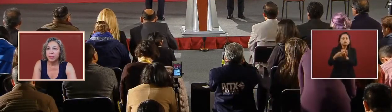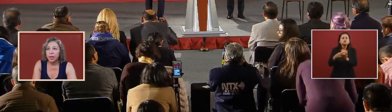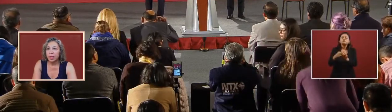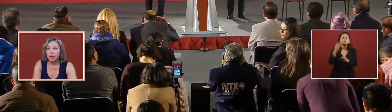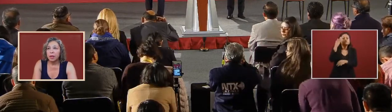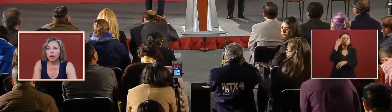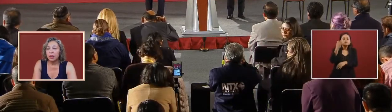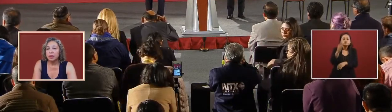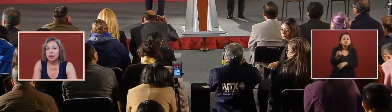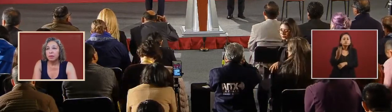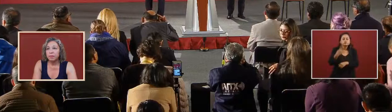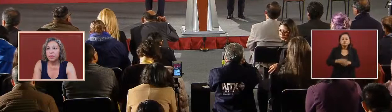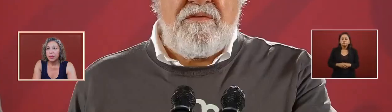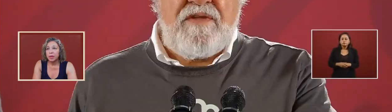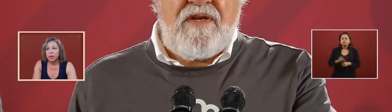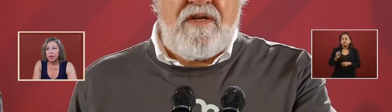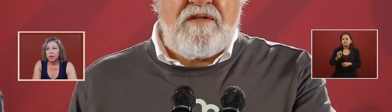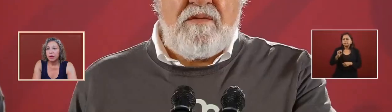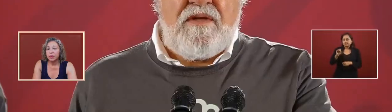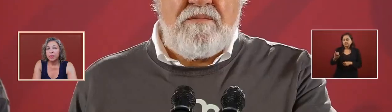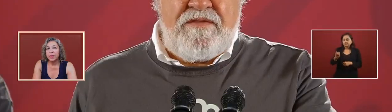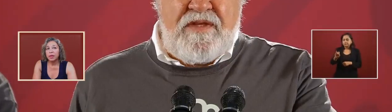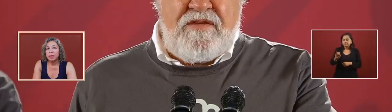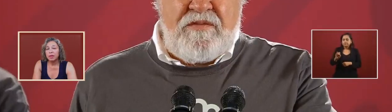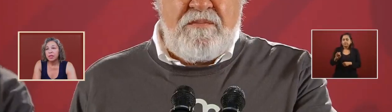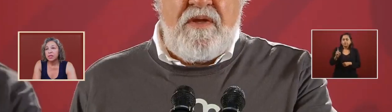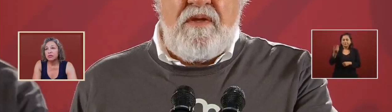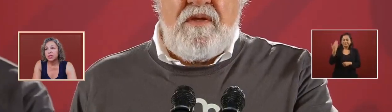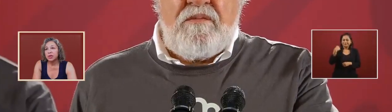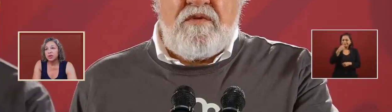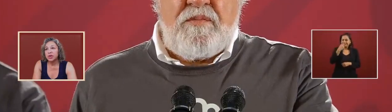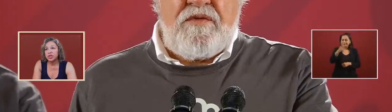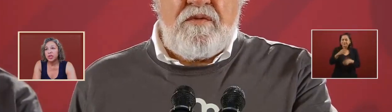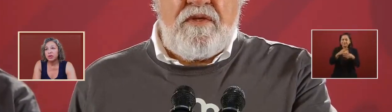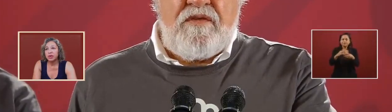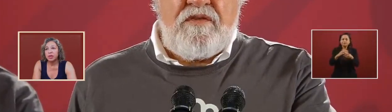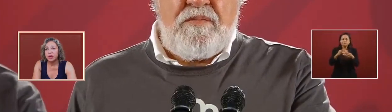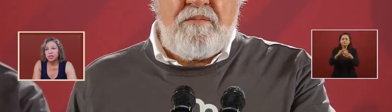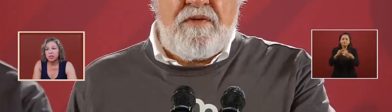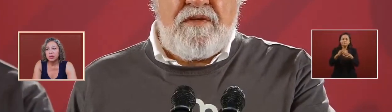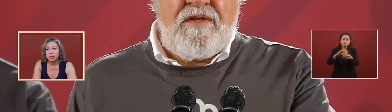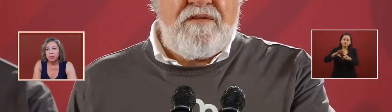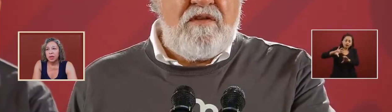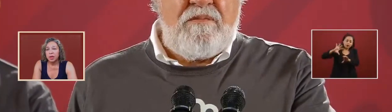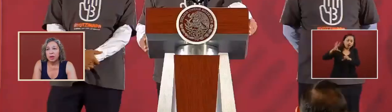the district attorney general